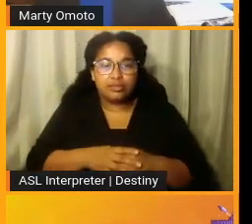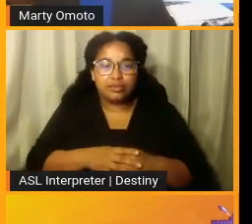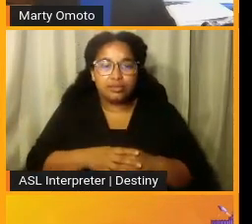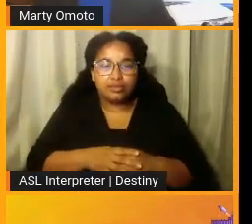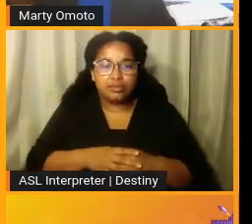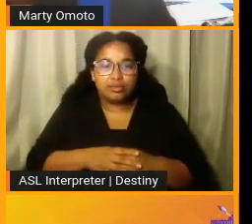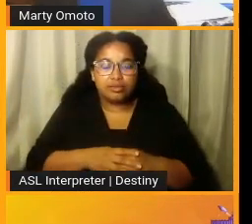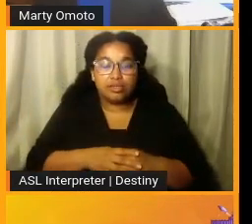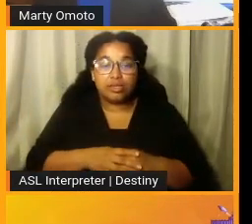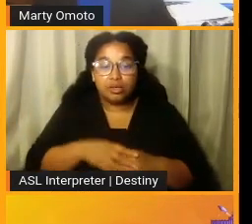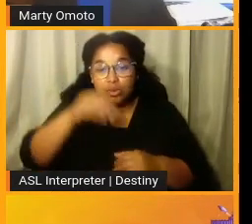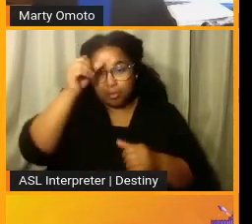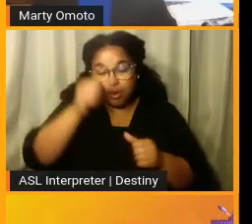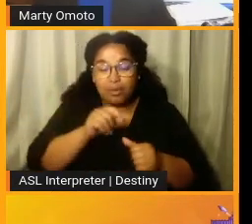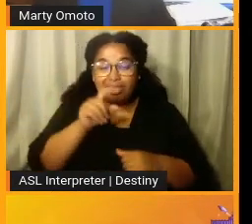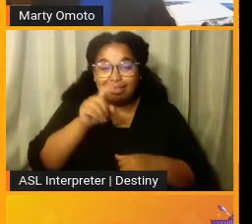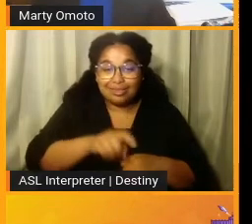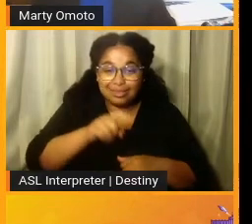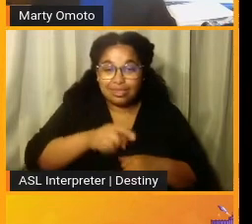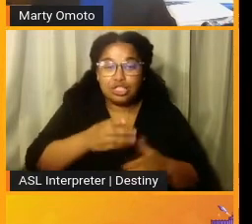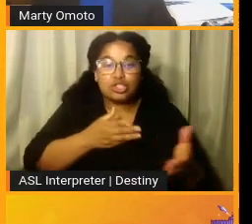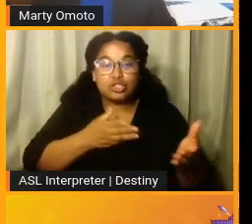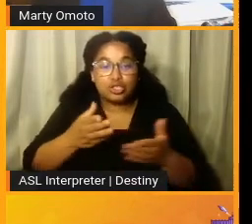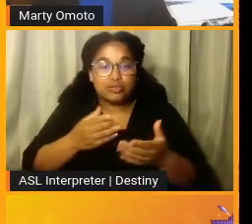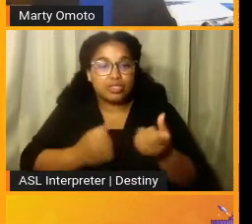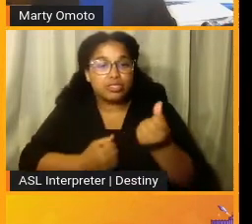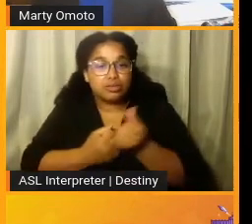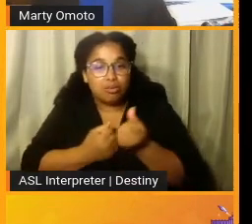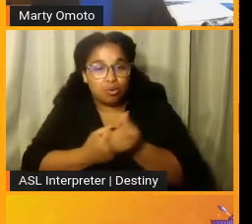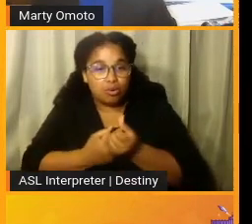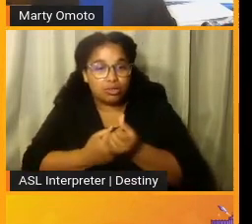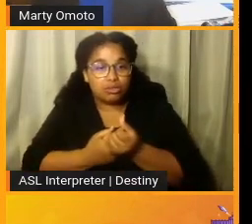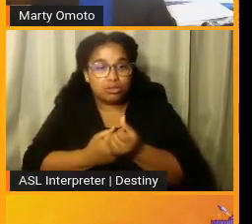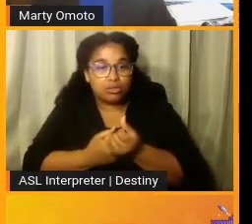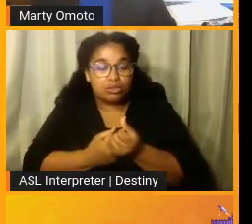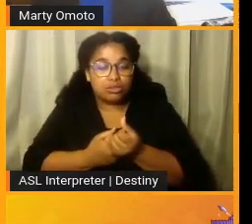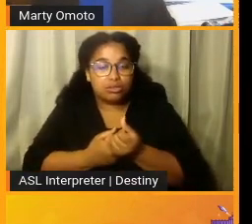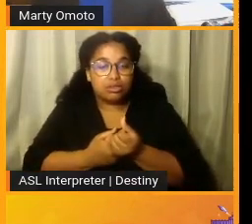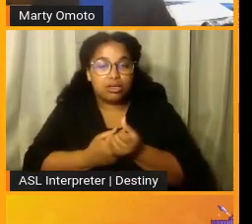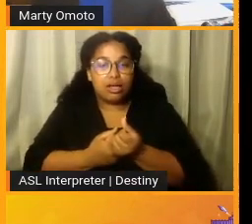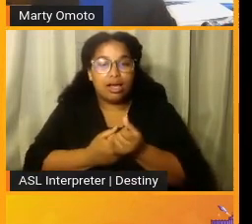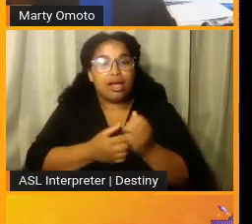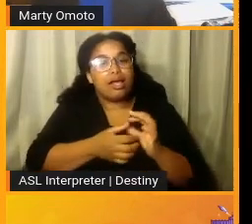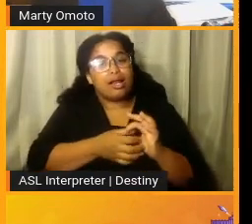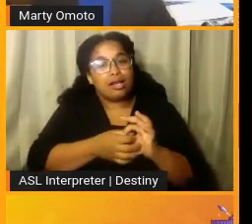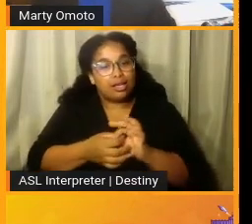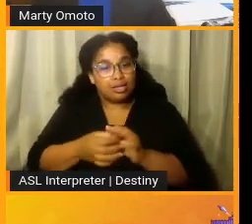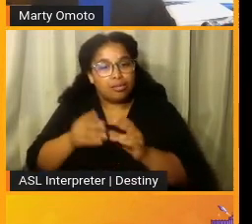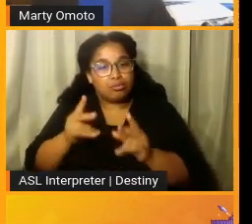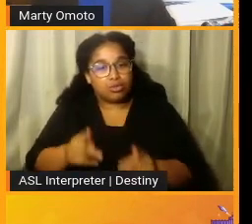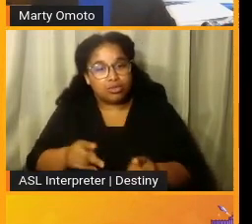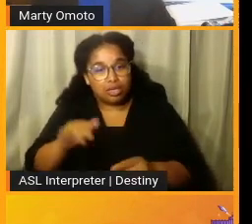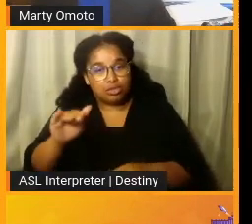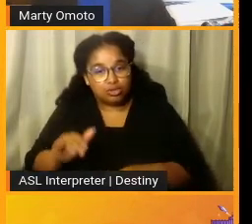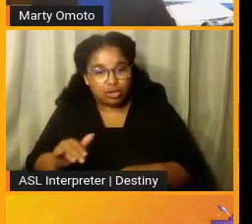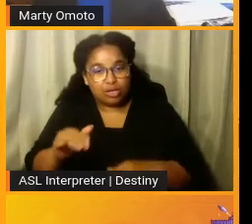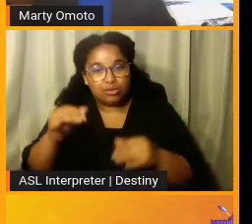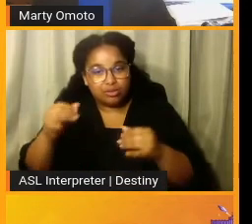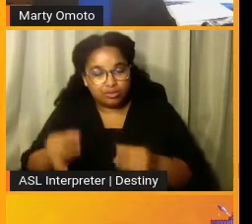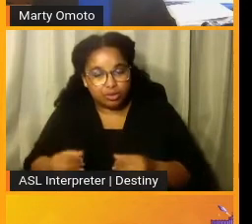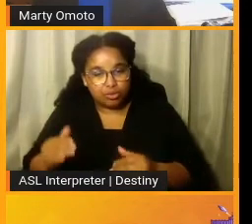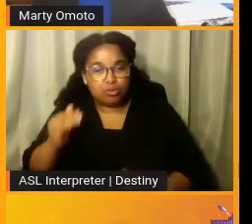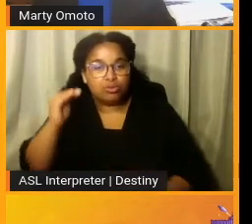We need to remember the needs, services, supports, and help link to that person, that child, that individual,